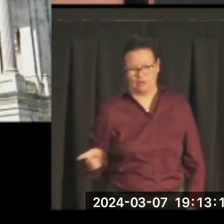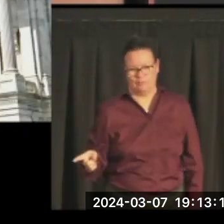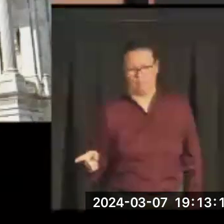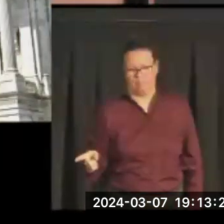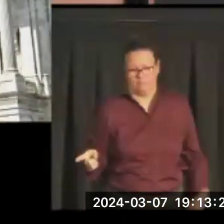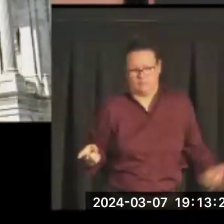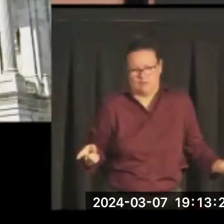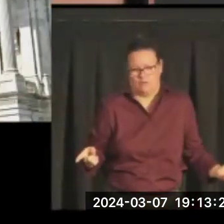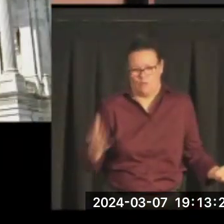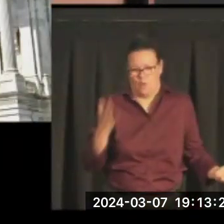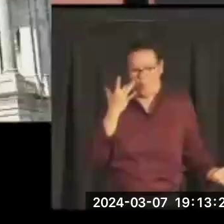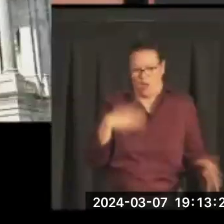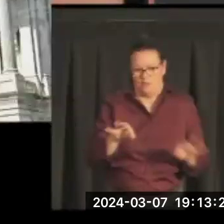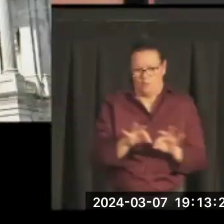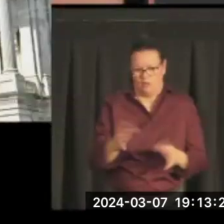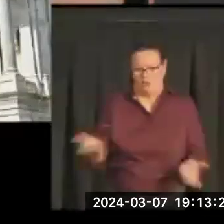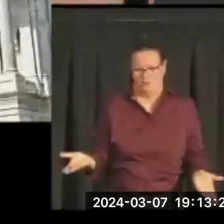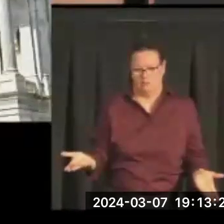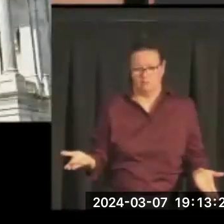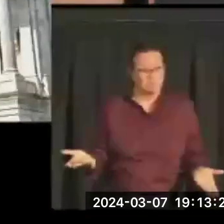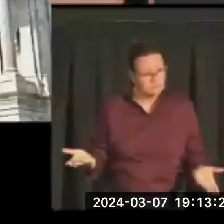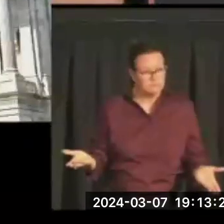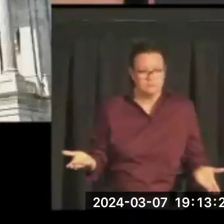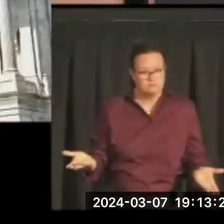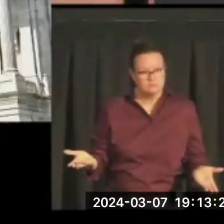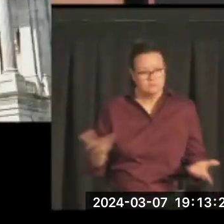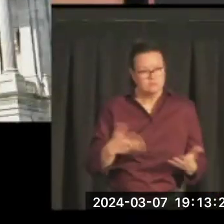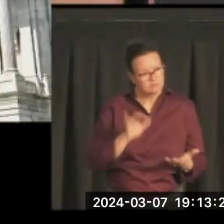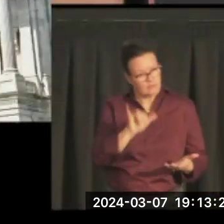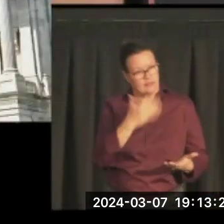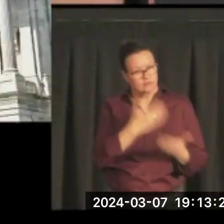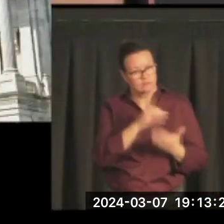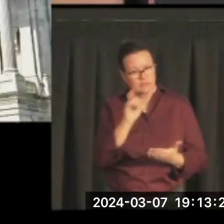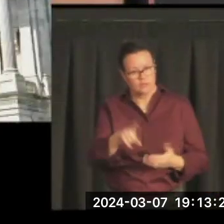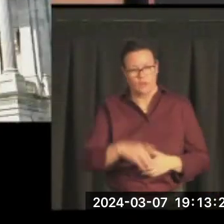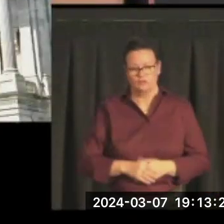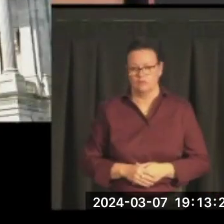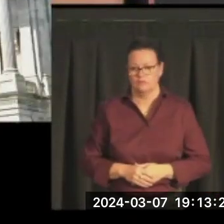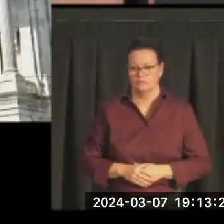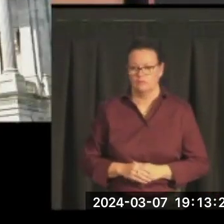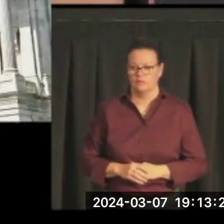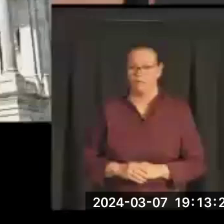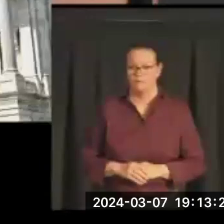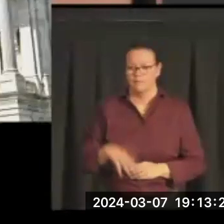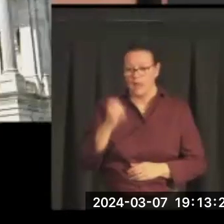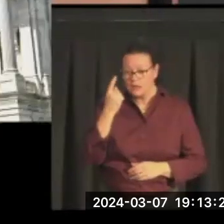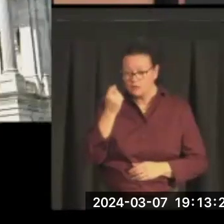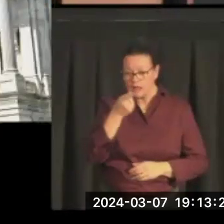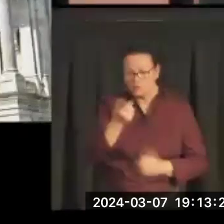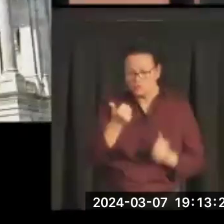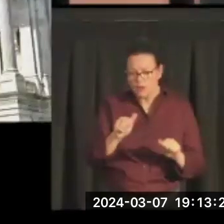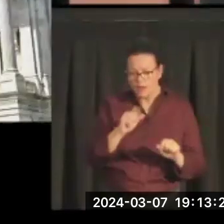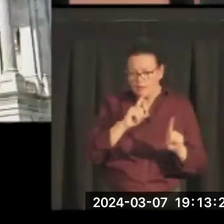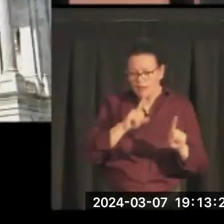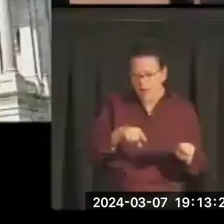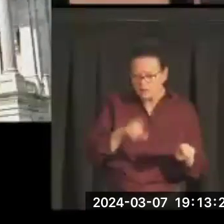Mike Mansfield? Well, I think that's probably a legitimate question to ask. But as you're trying to find an answer, I would